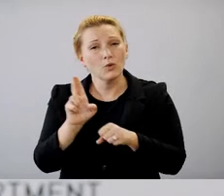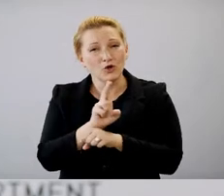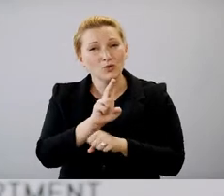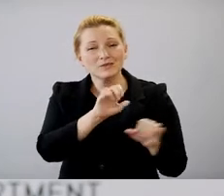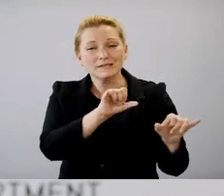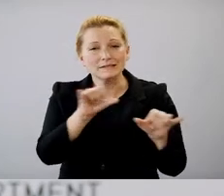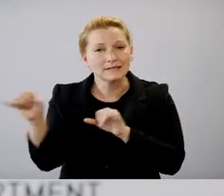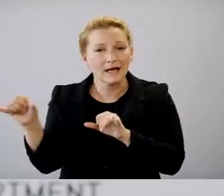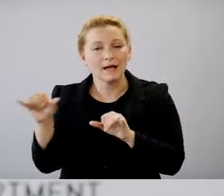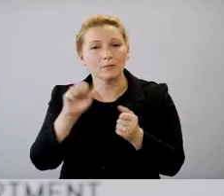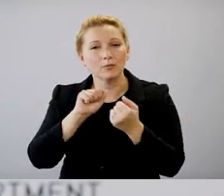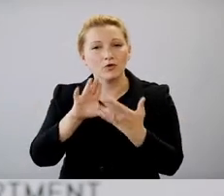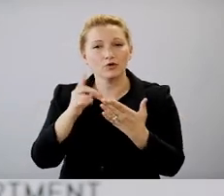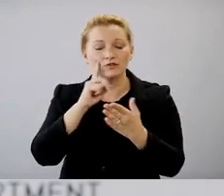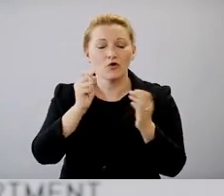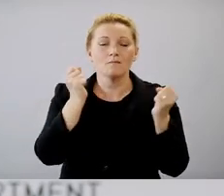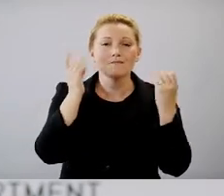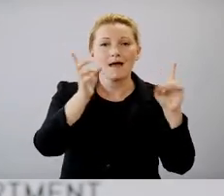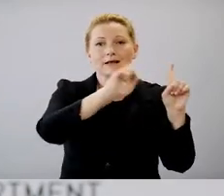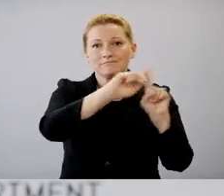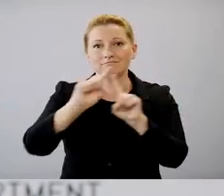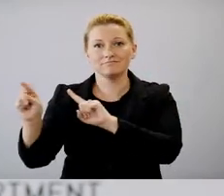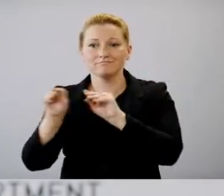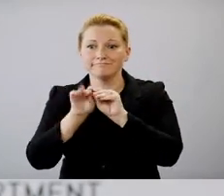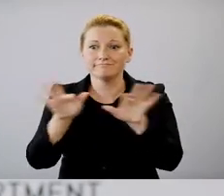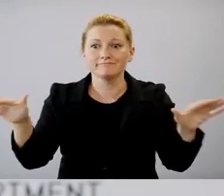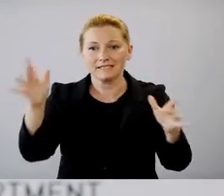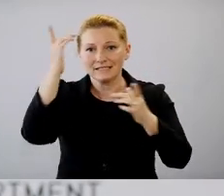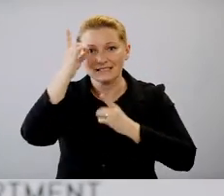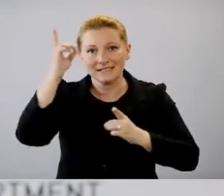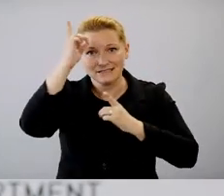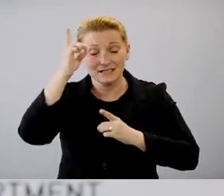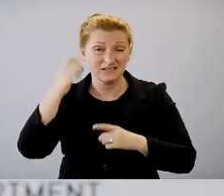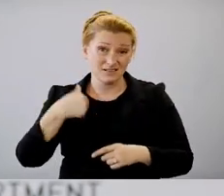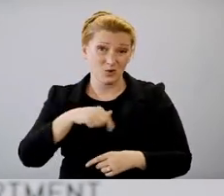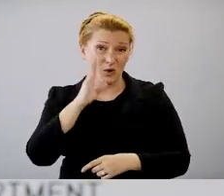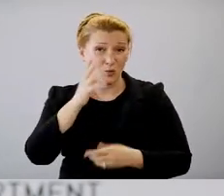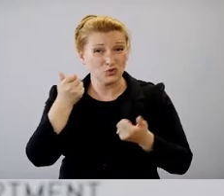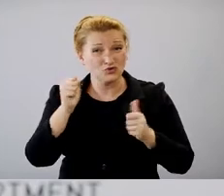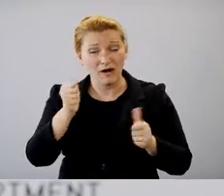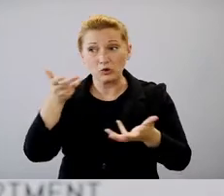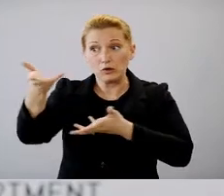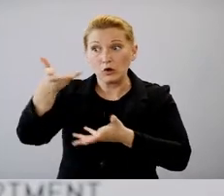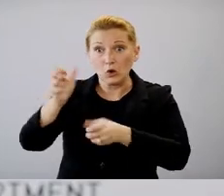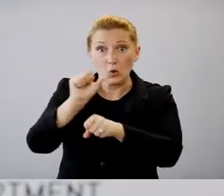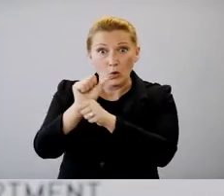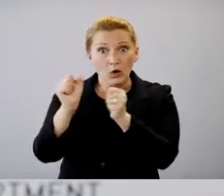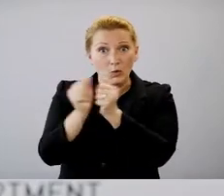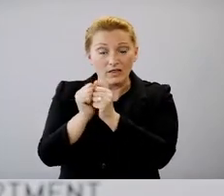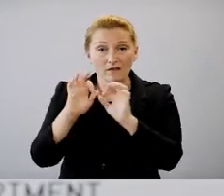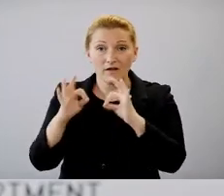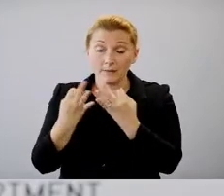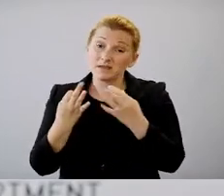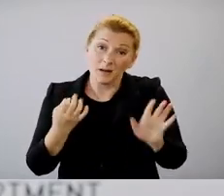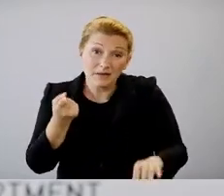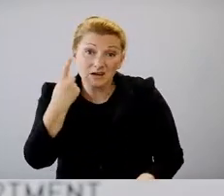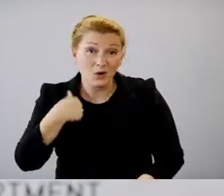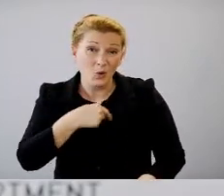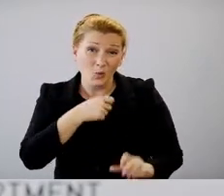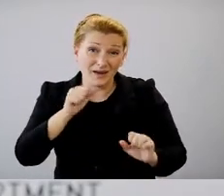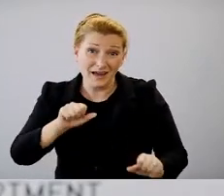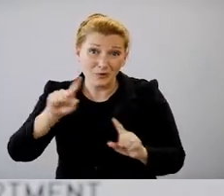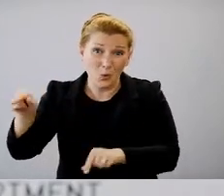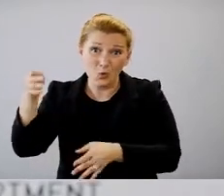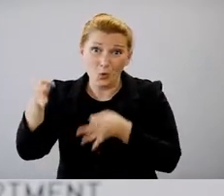number of communicable diseases and we really do try to work with the families. I mean, we have legal orders that we can go to court and